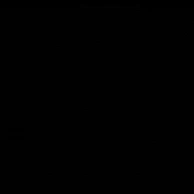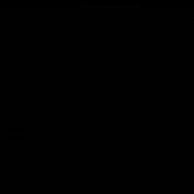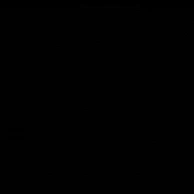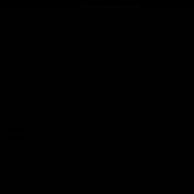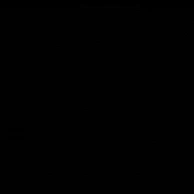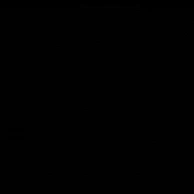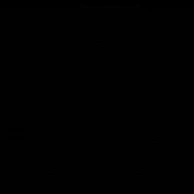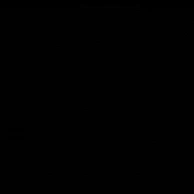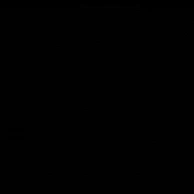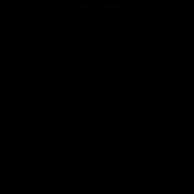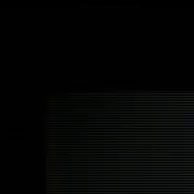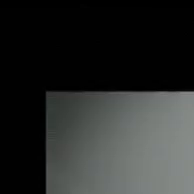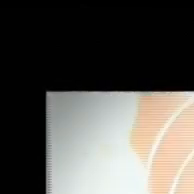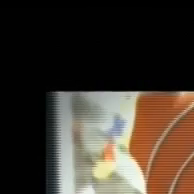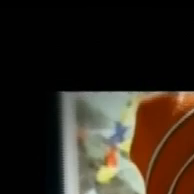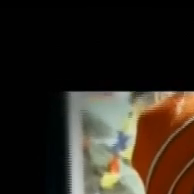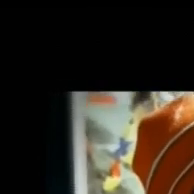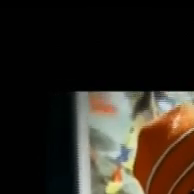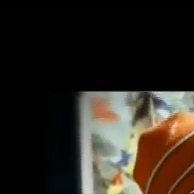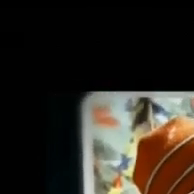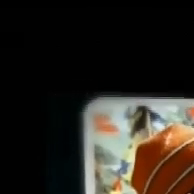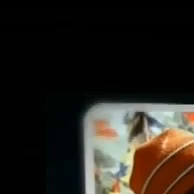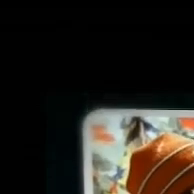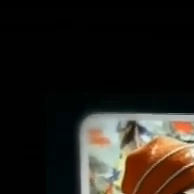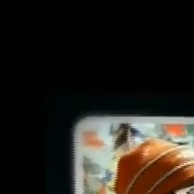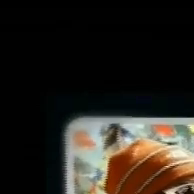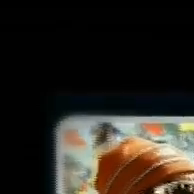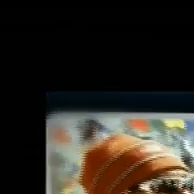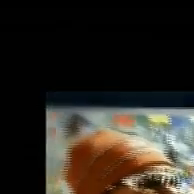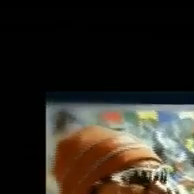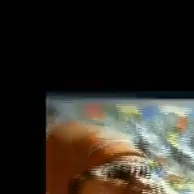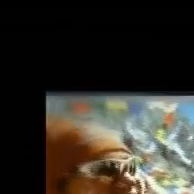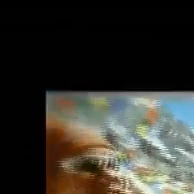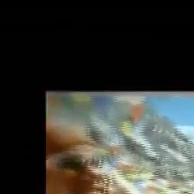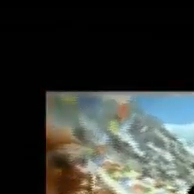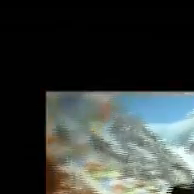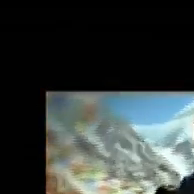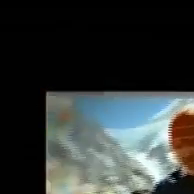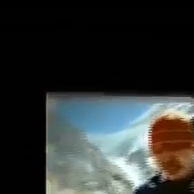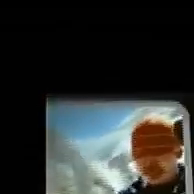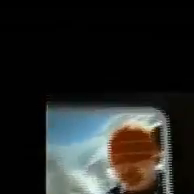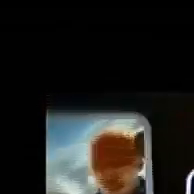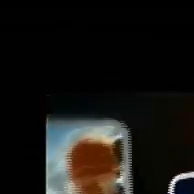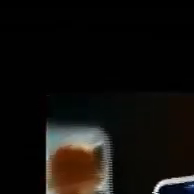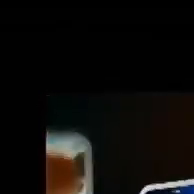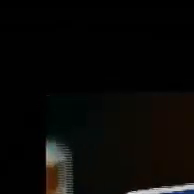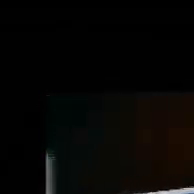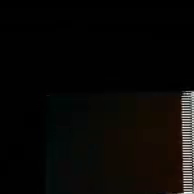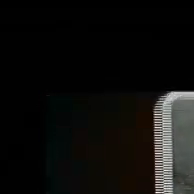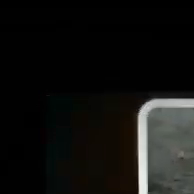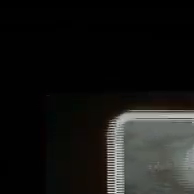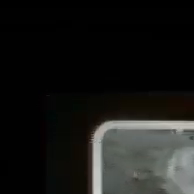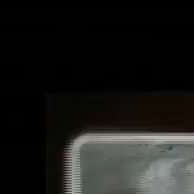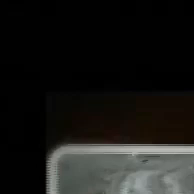but what the university stands for. And that is the passion of the community, students, faculty, staff and